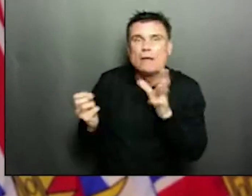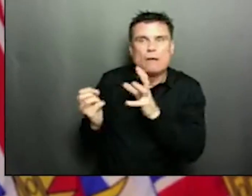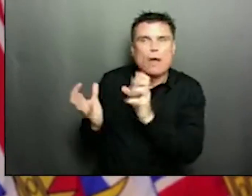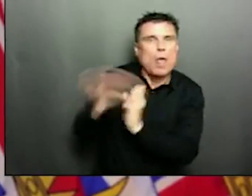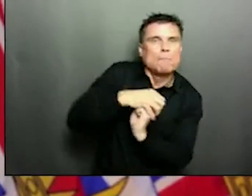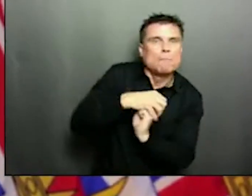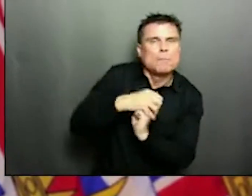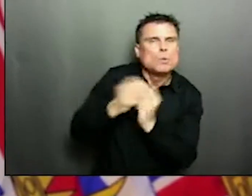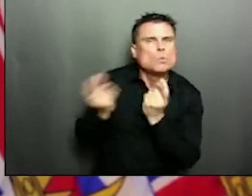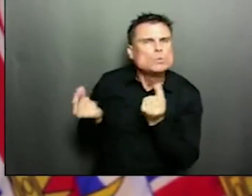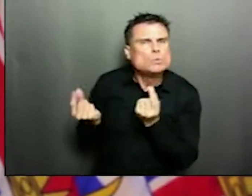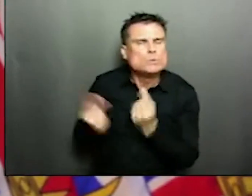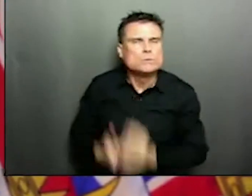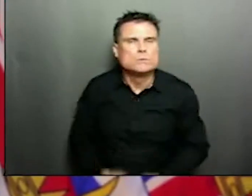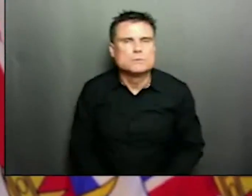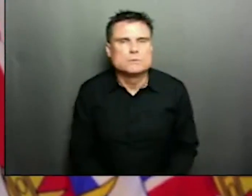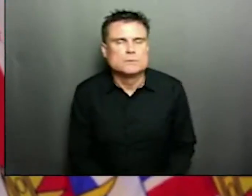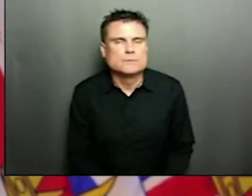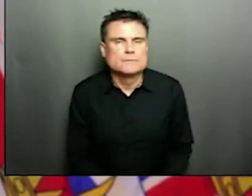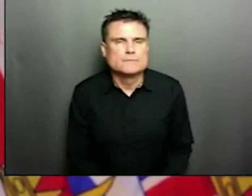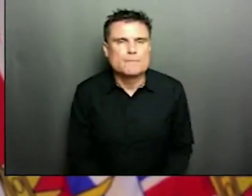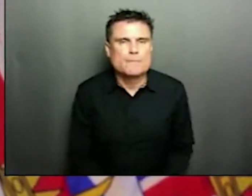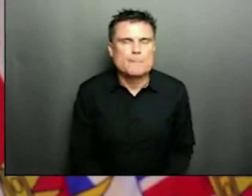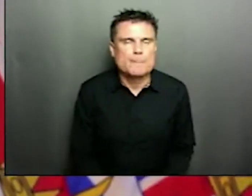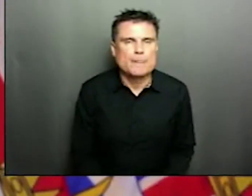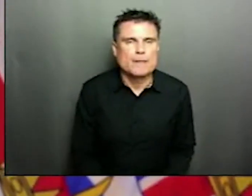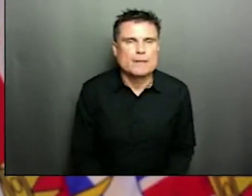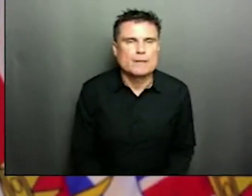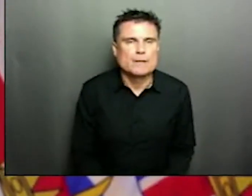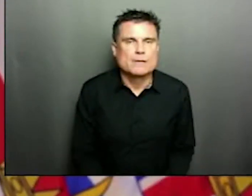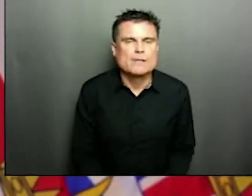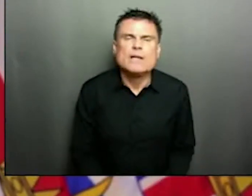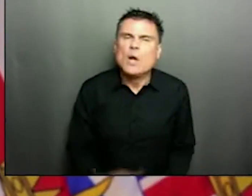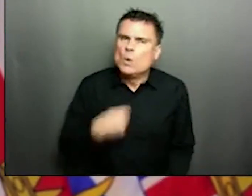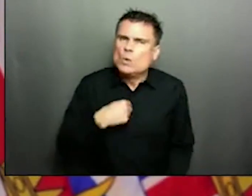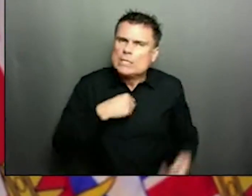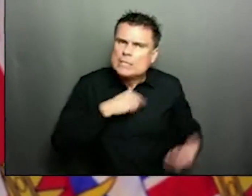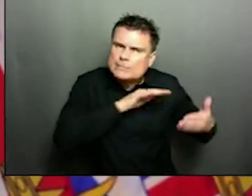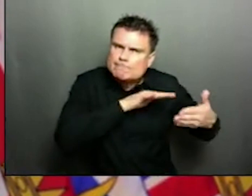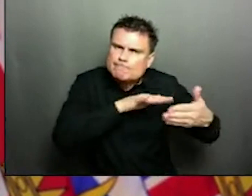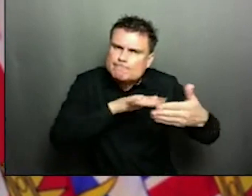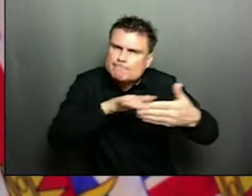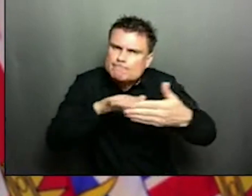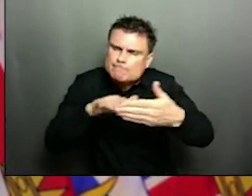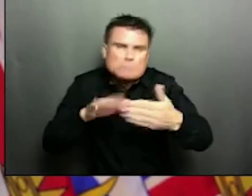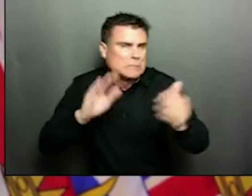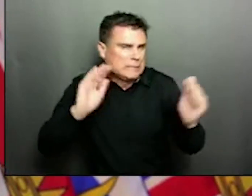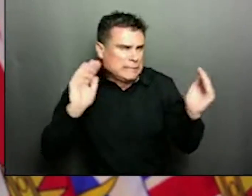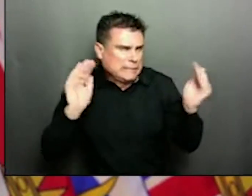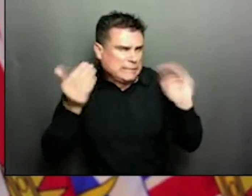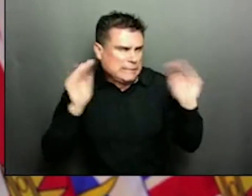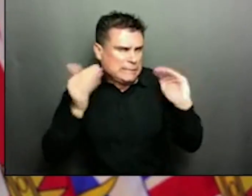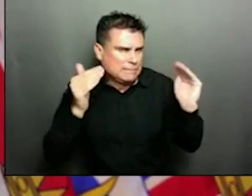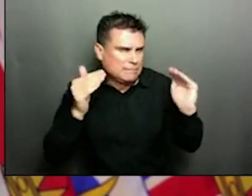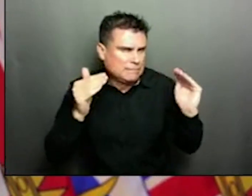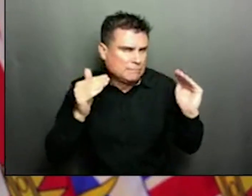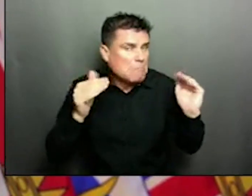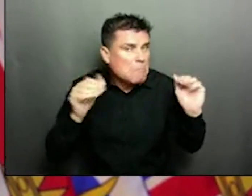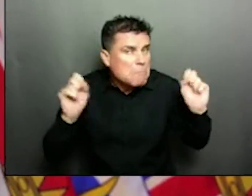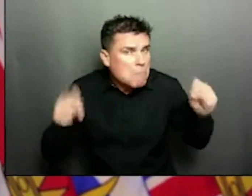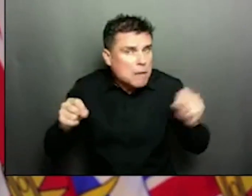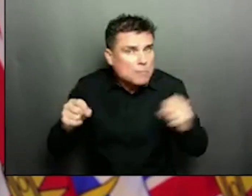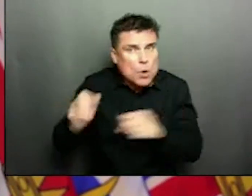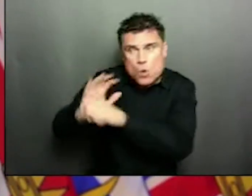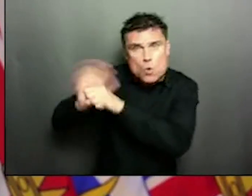mutate but very slowly. So the vaccines, all of the vaccines are really targeted towards what we call a